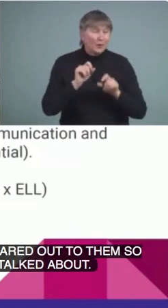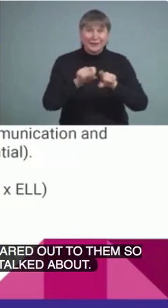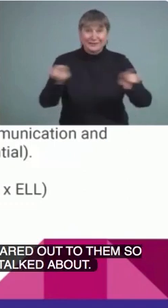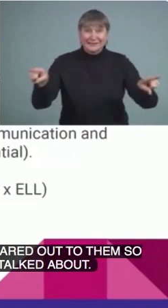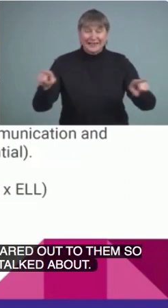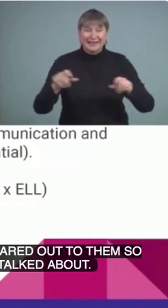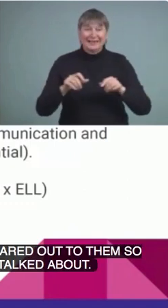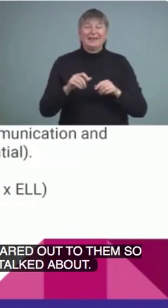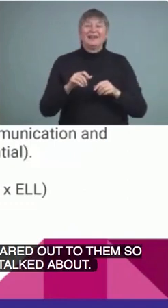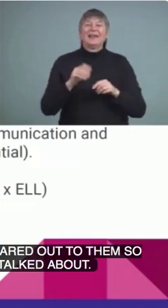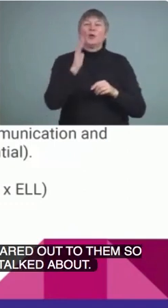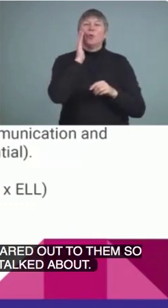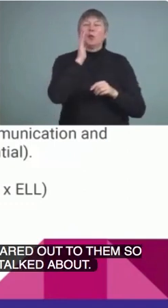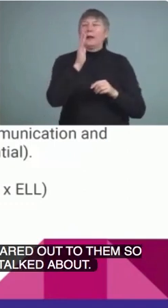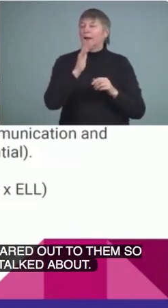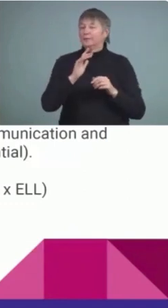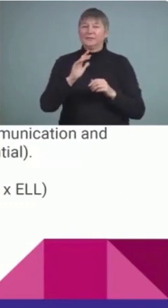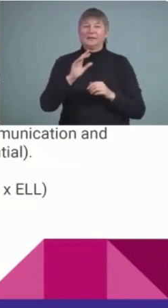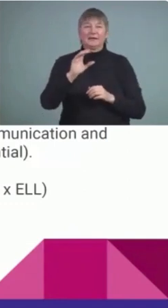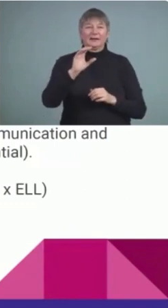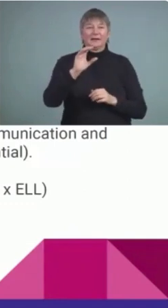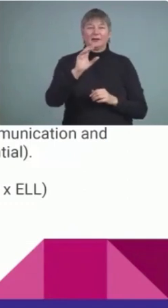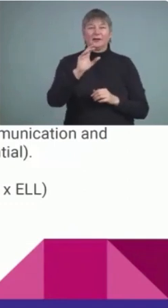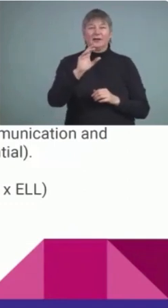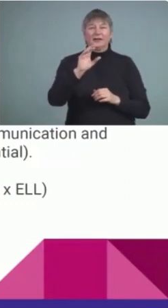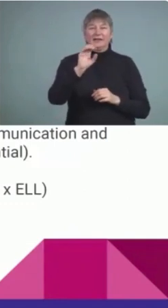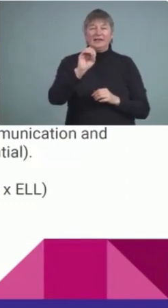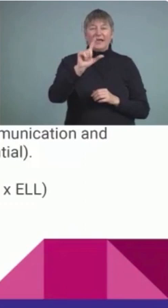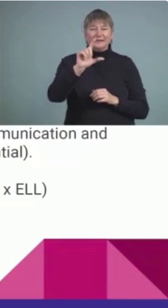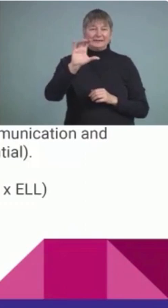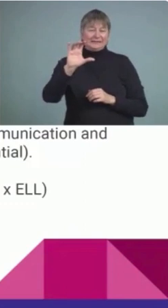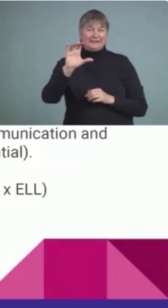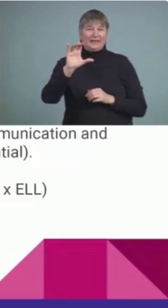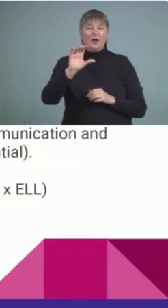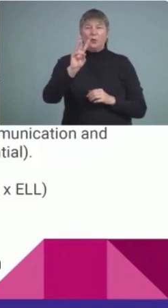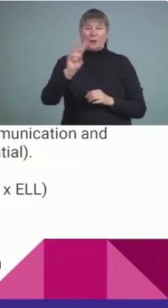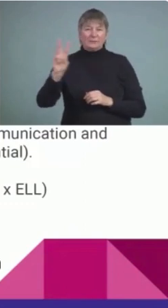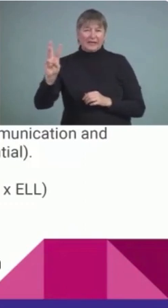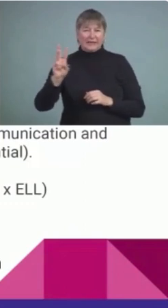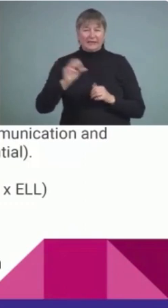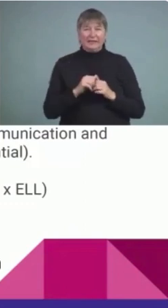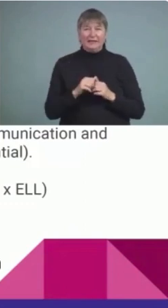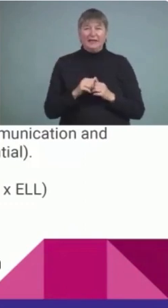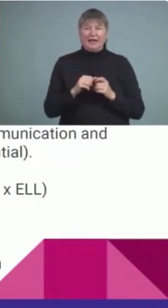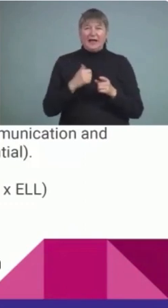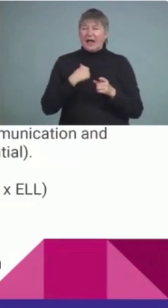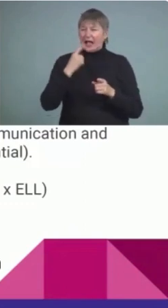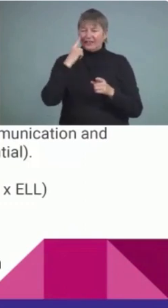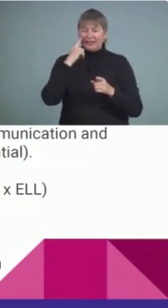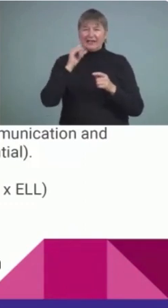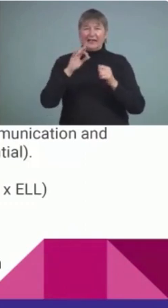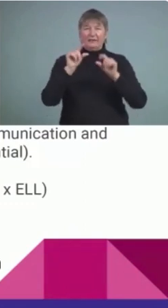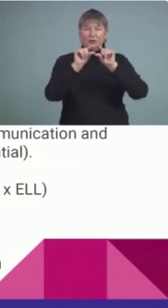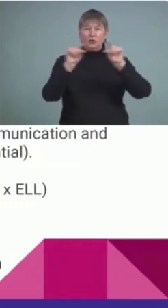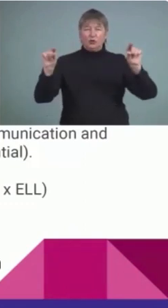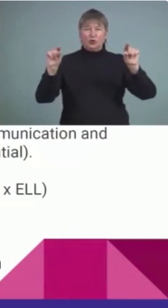be on the ERLC website. I think if you were to just search for